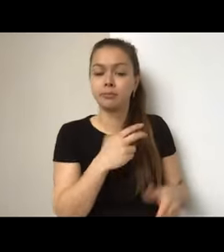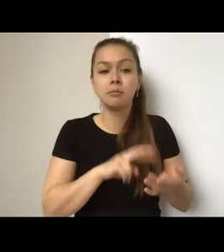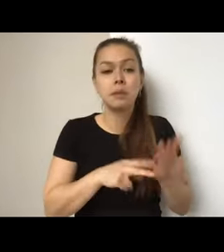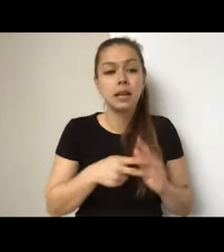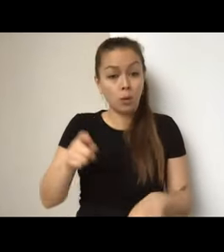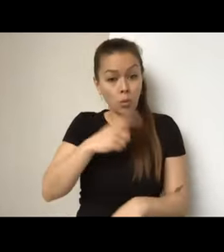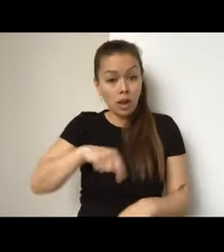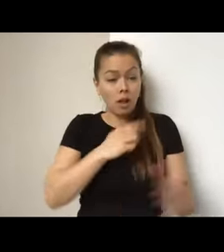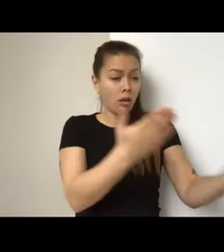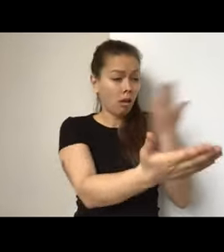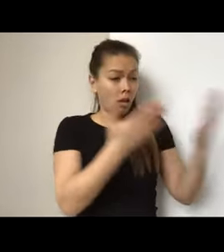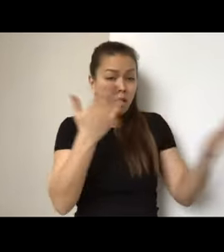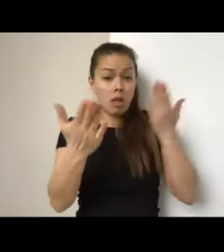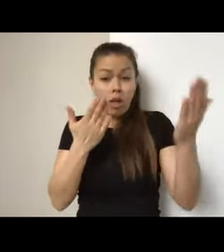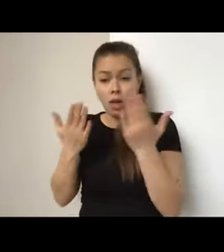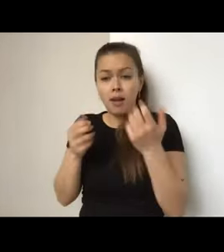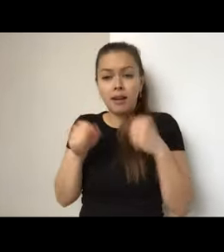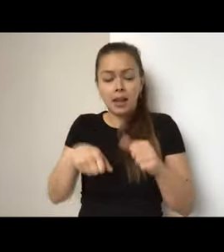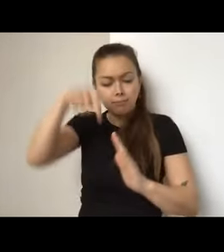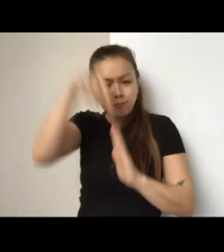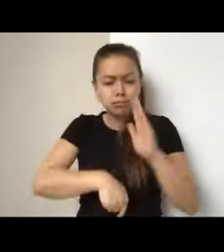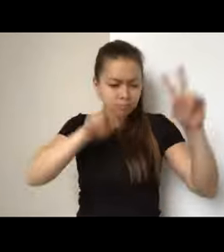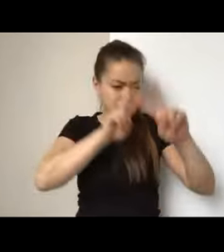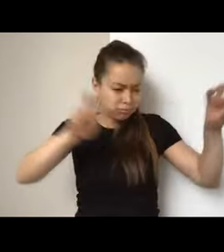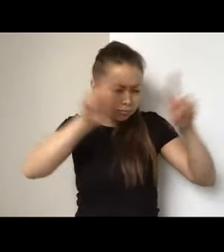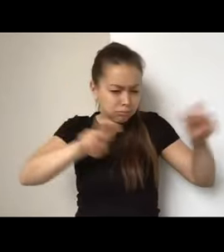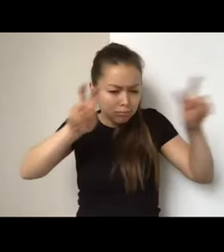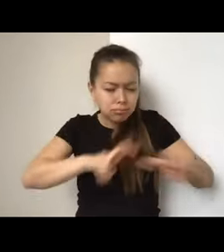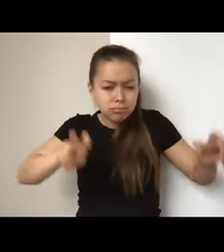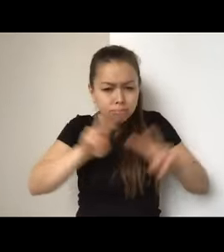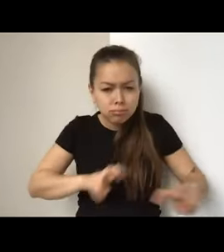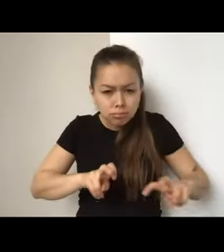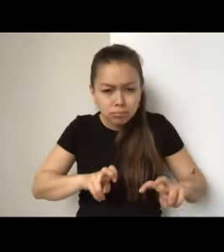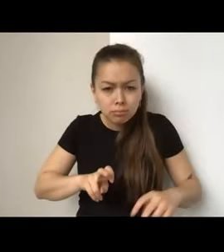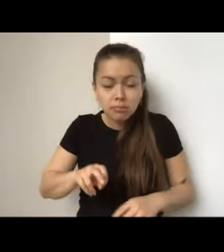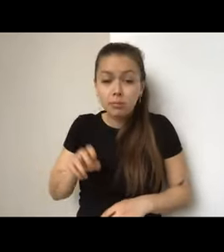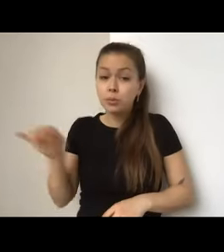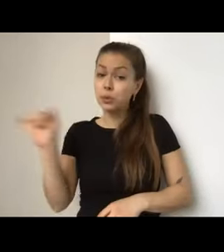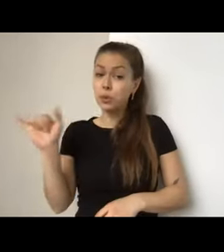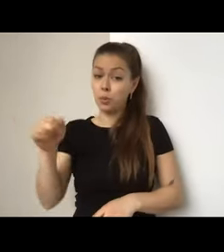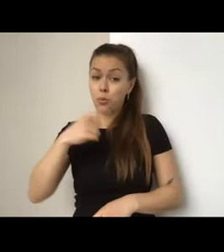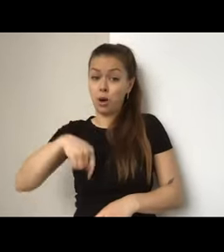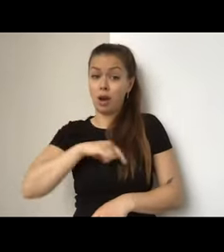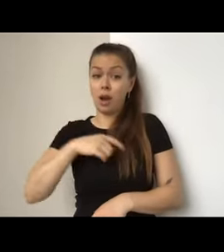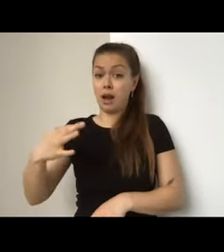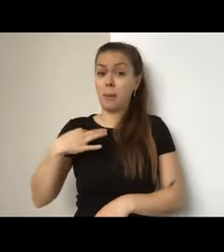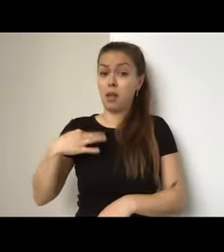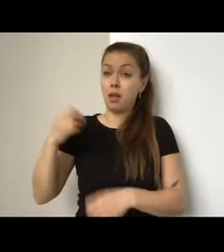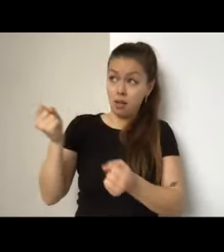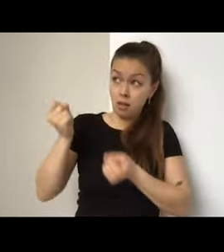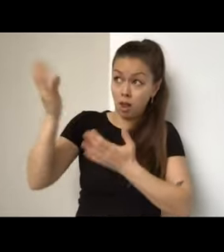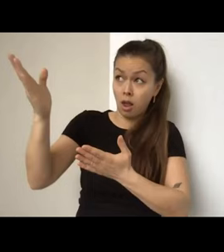story threads. Um, I will also say when we wrote the application, we very much wrote it, you know, during the pandemic where it was